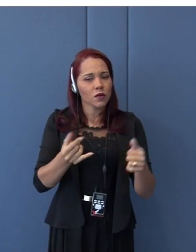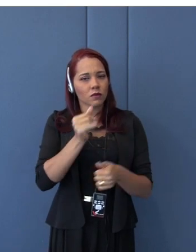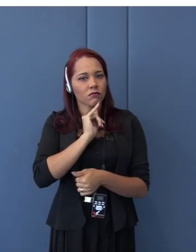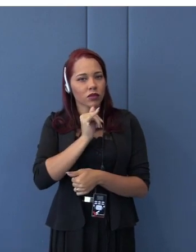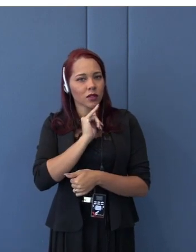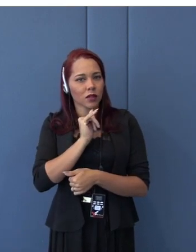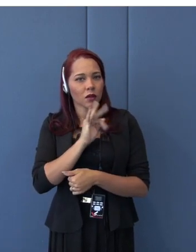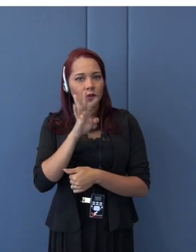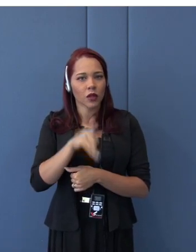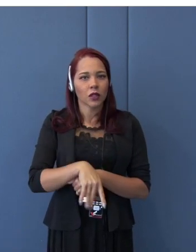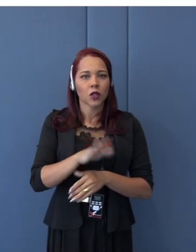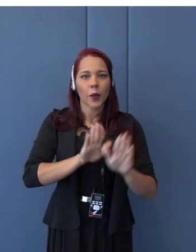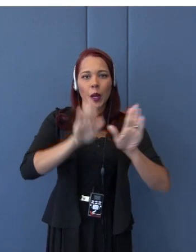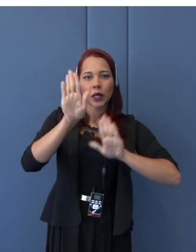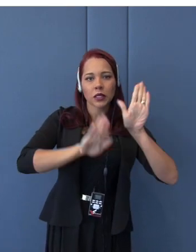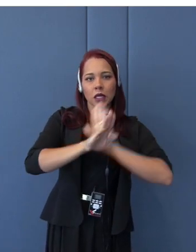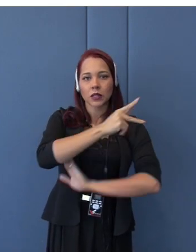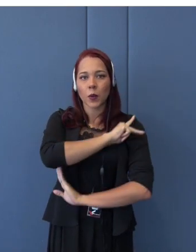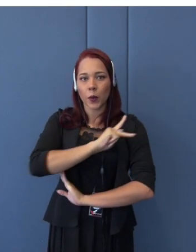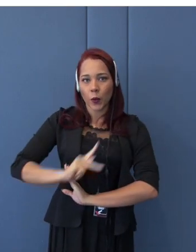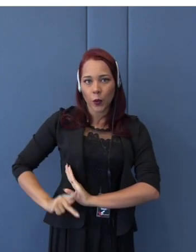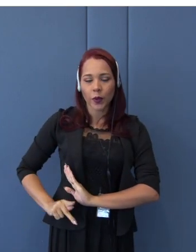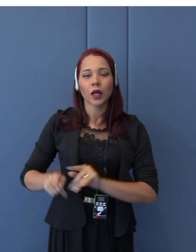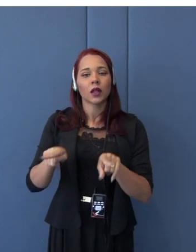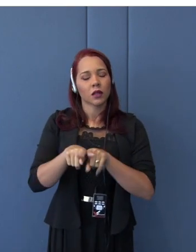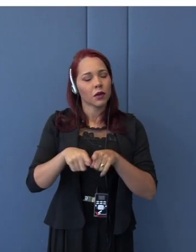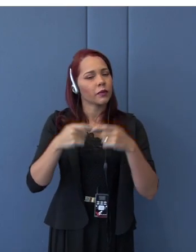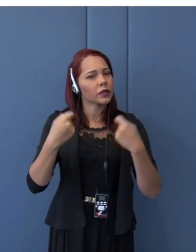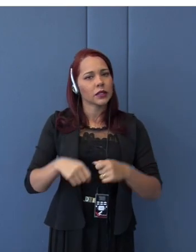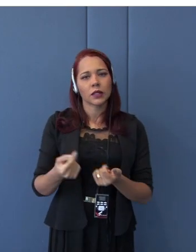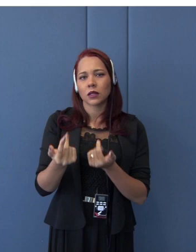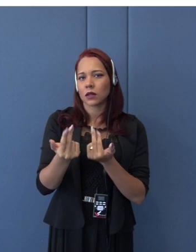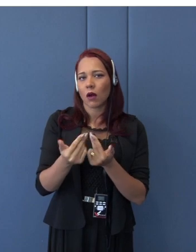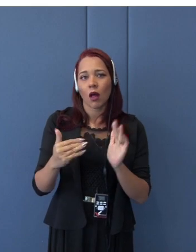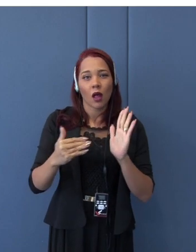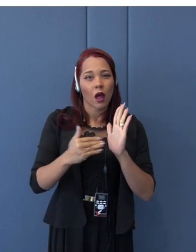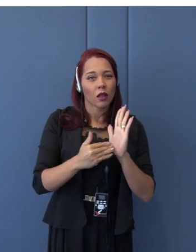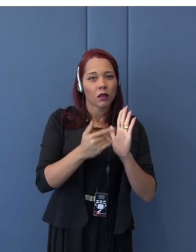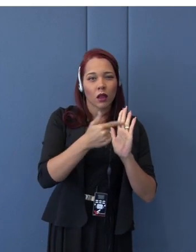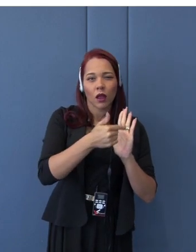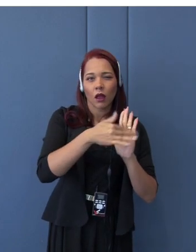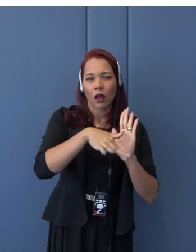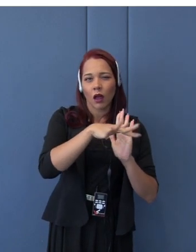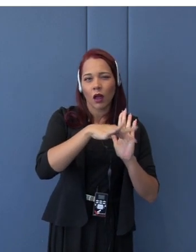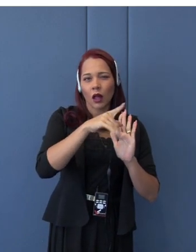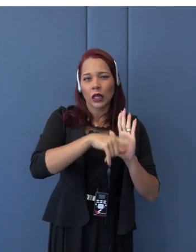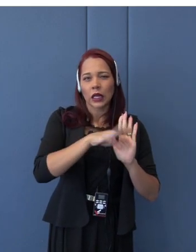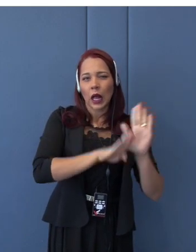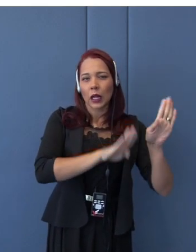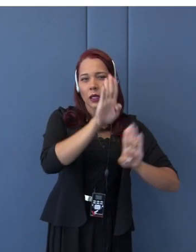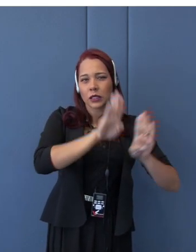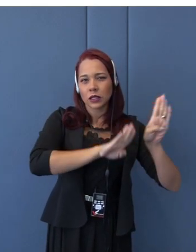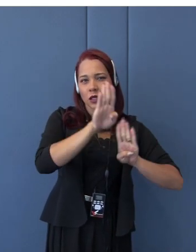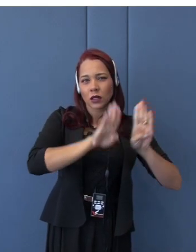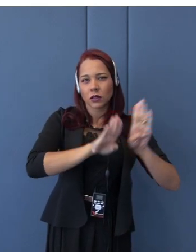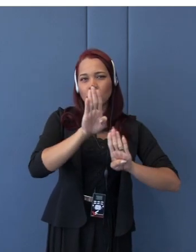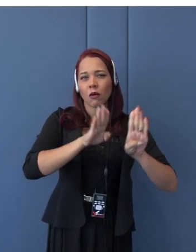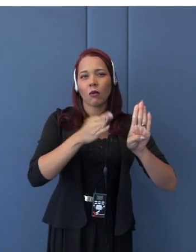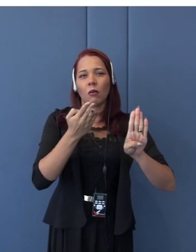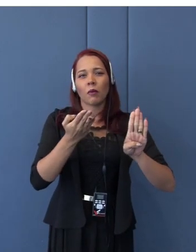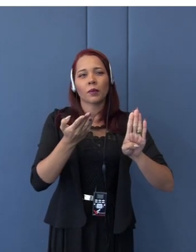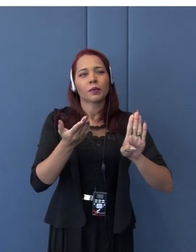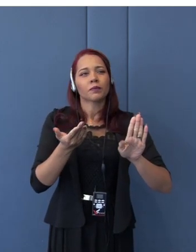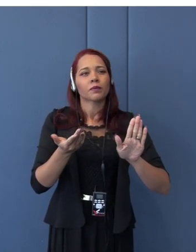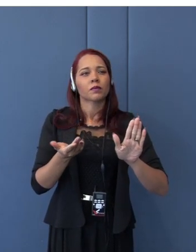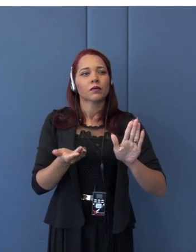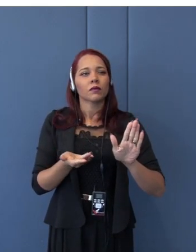They have to also do the same to what extent the government procurement of the United Kingdom would be exposed to international